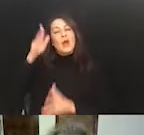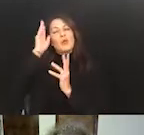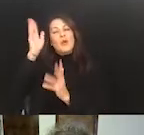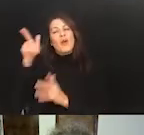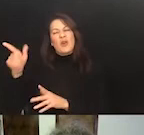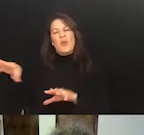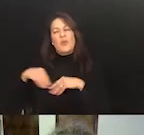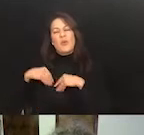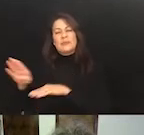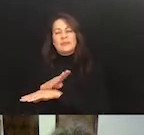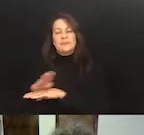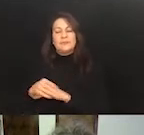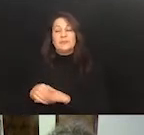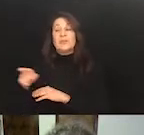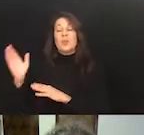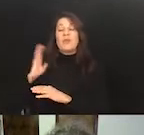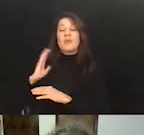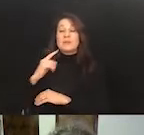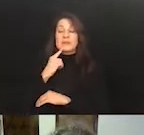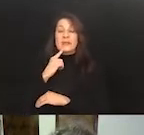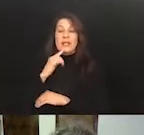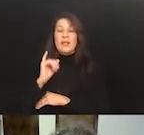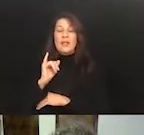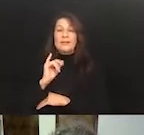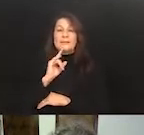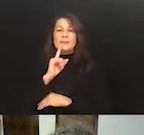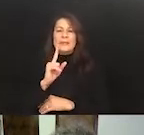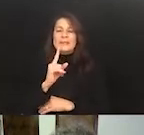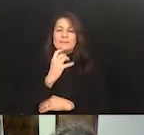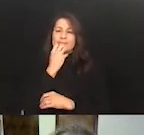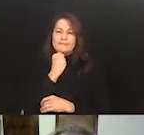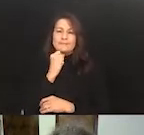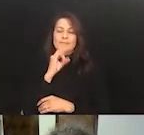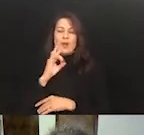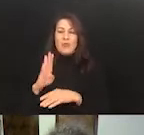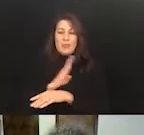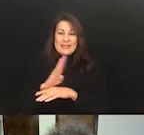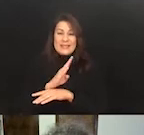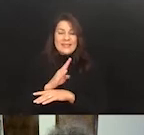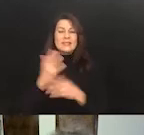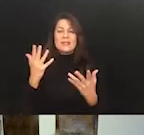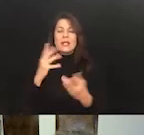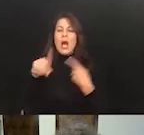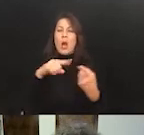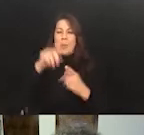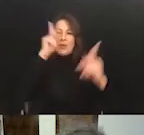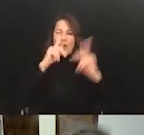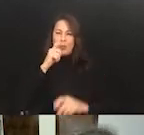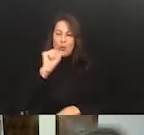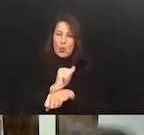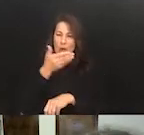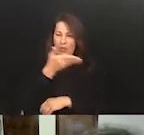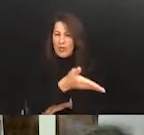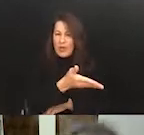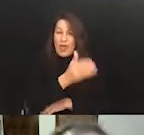used to say that the essence of business is about the people that work there, that makes the